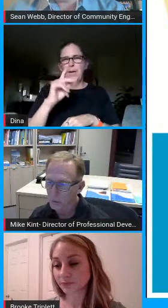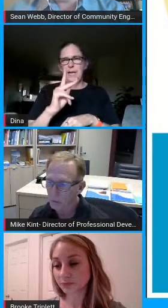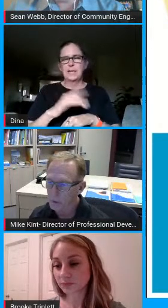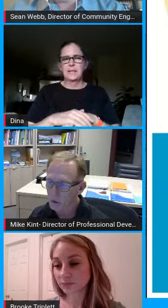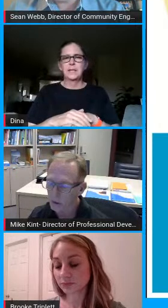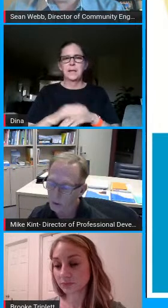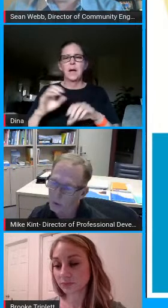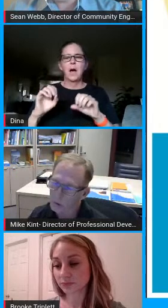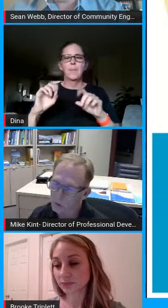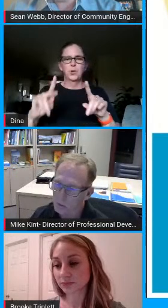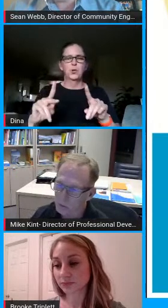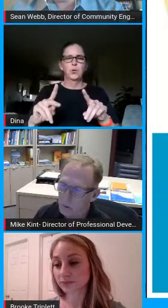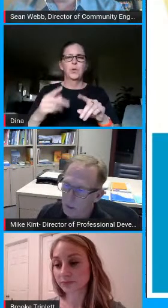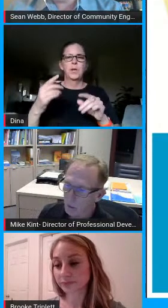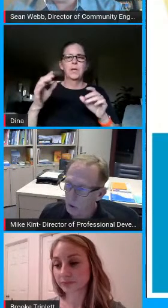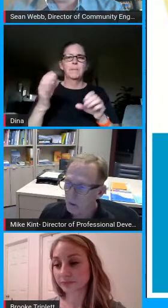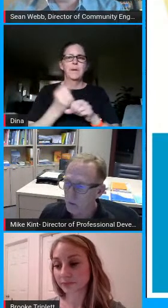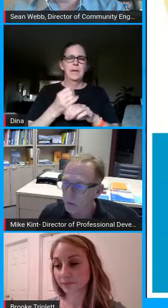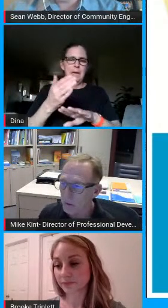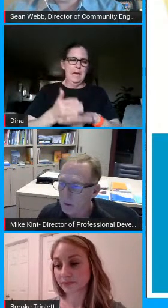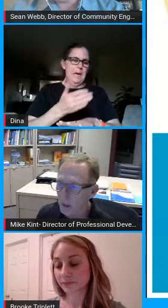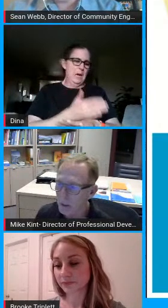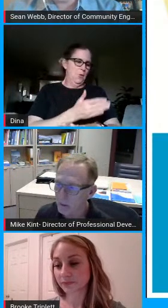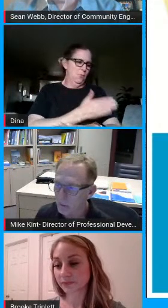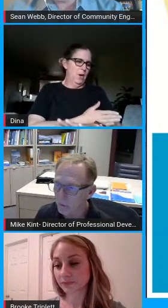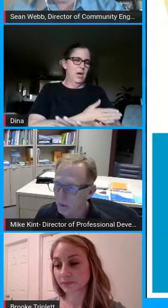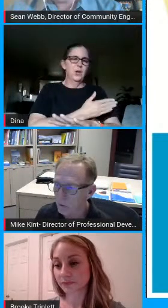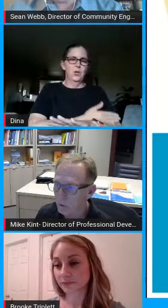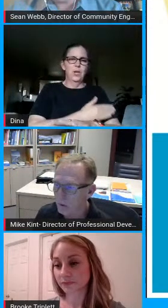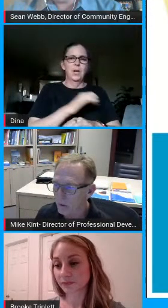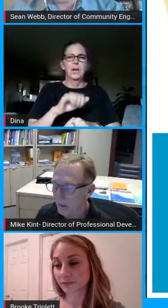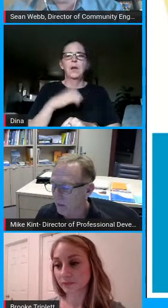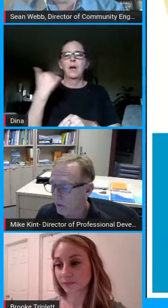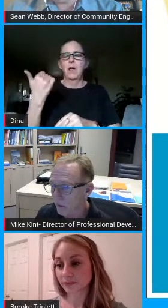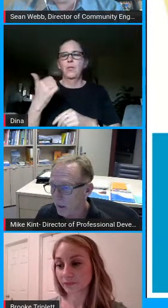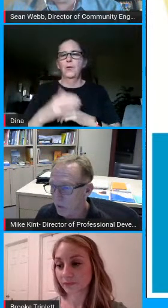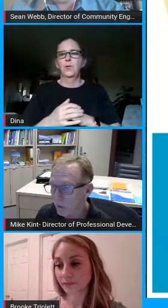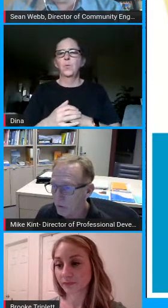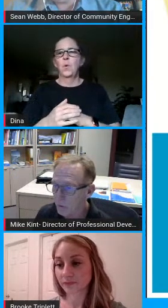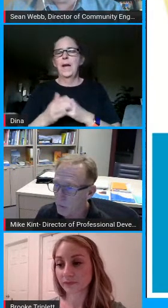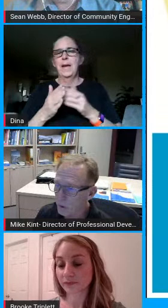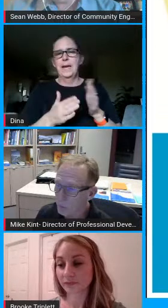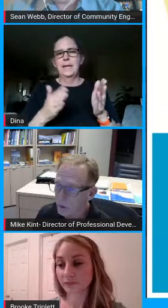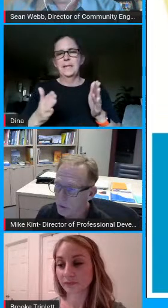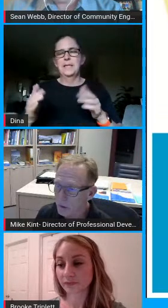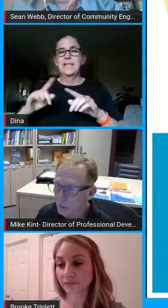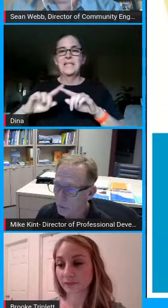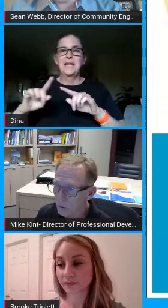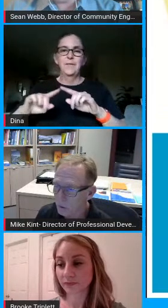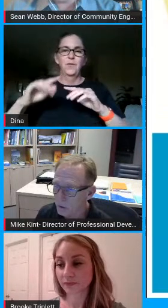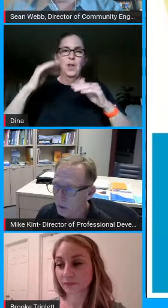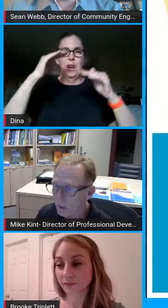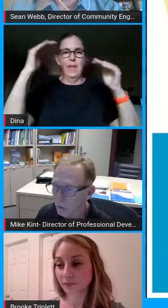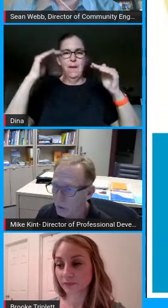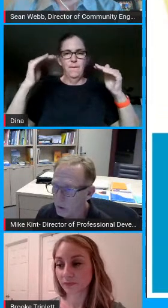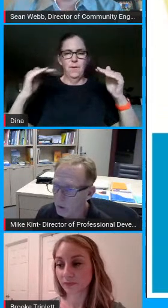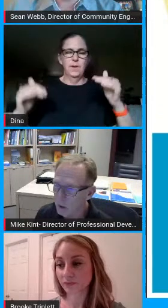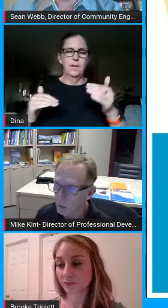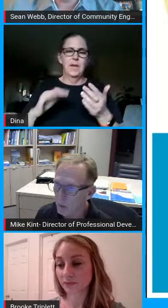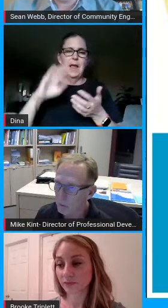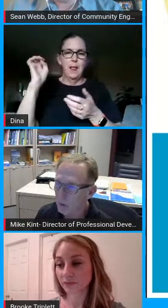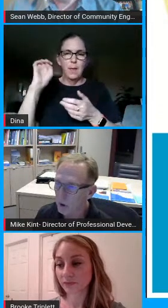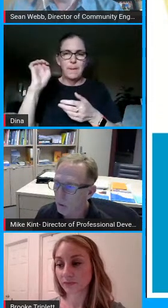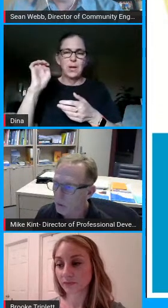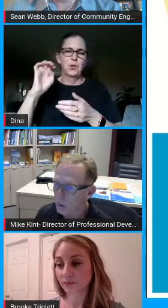to be enriched in other ways so it'll look different at different at different levels from elementary to middle school to high school high